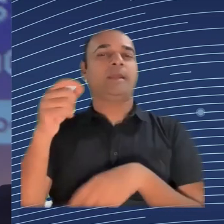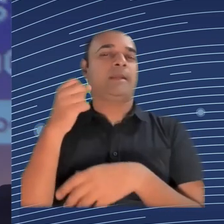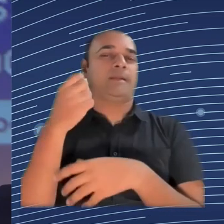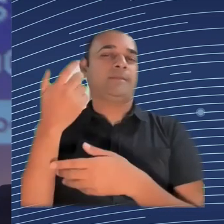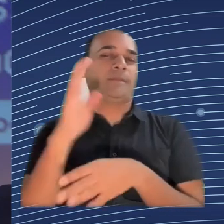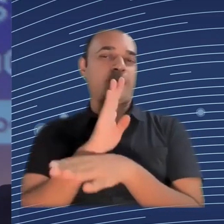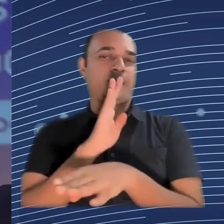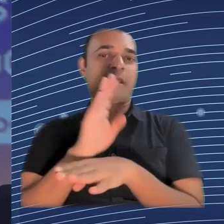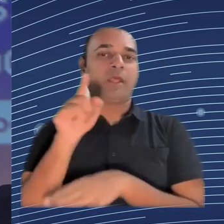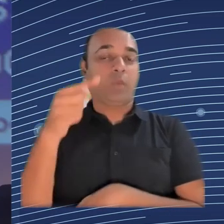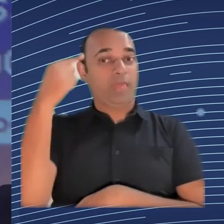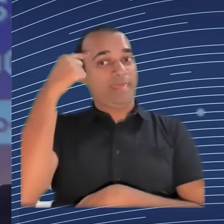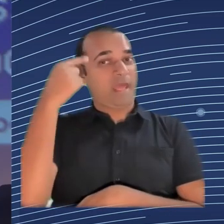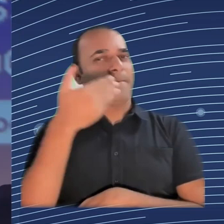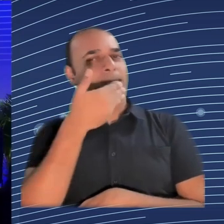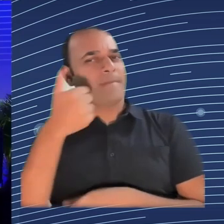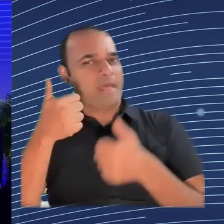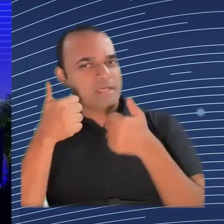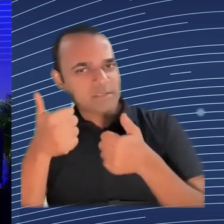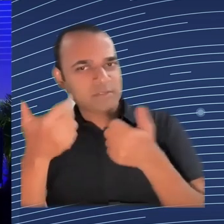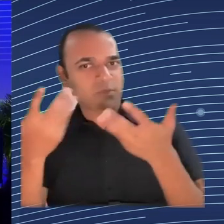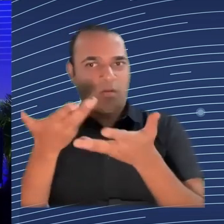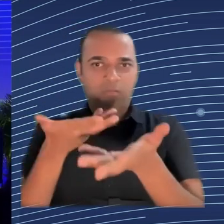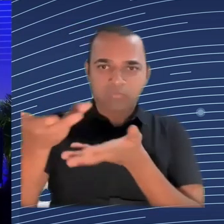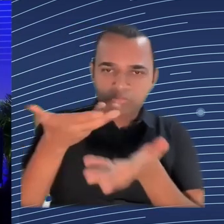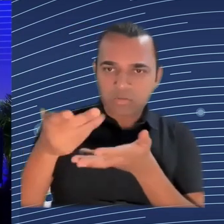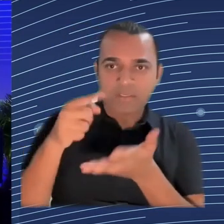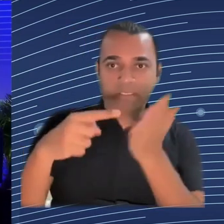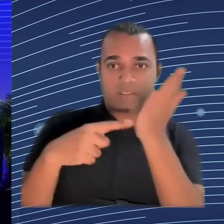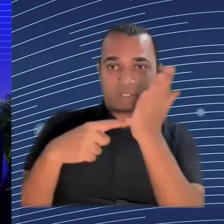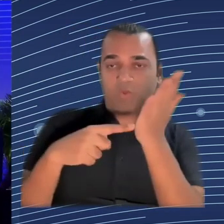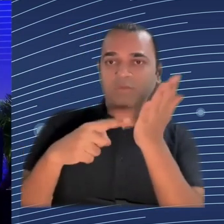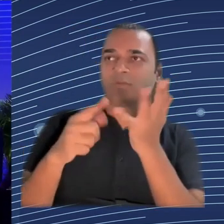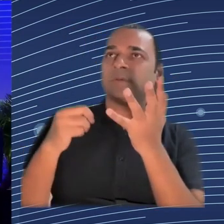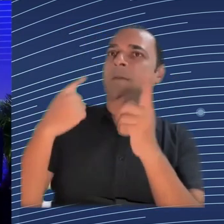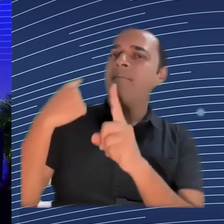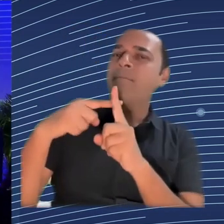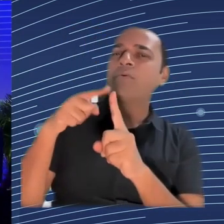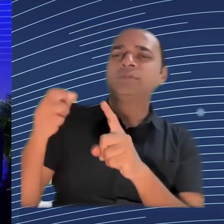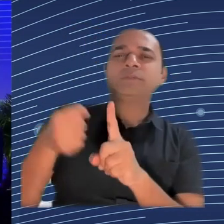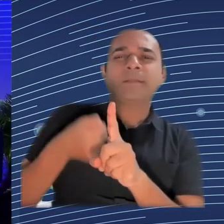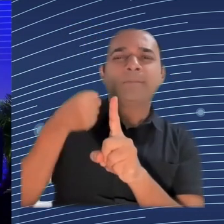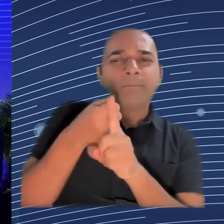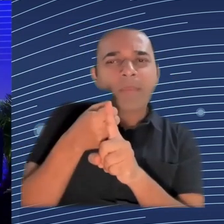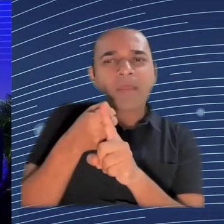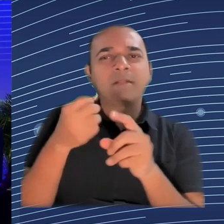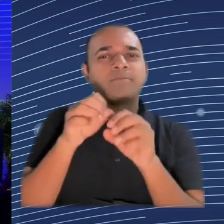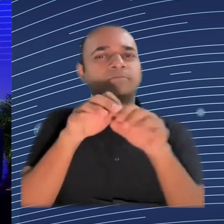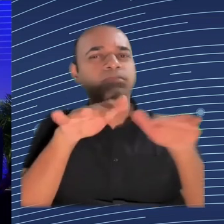impacts of these technologies? Yeah. Thank you for the question, and thank you for having me.